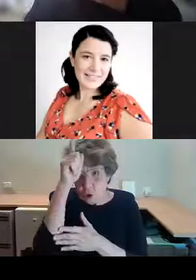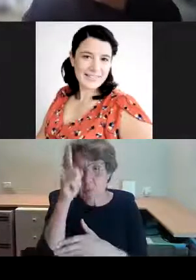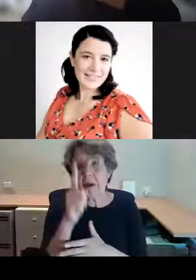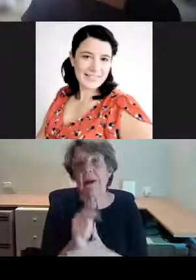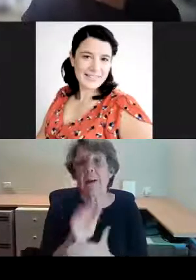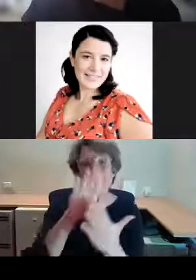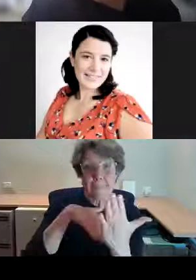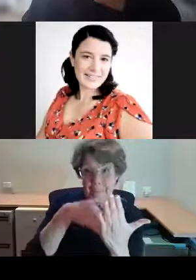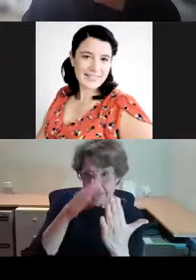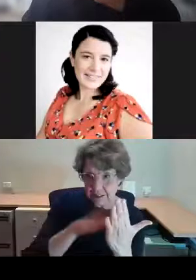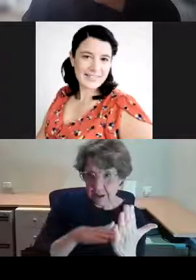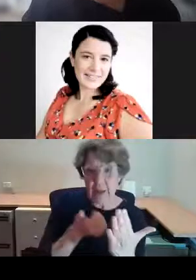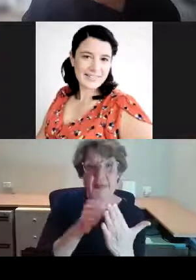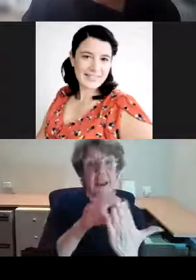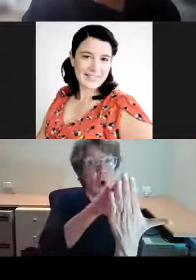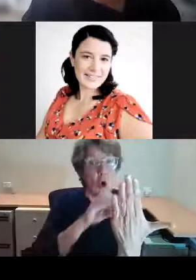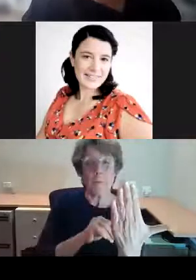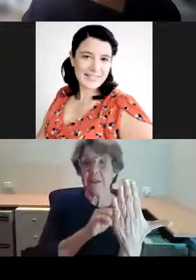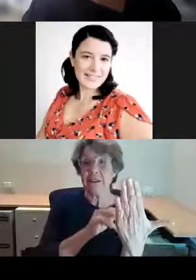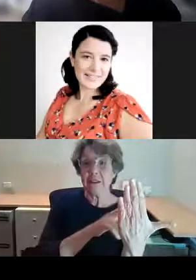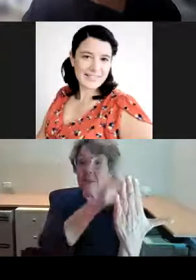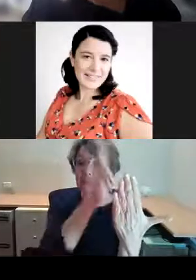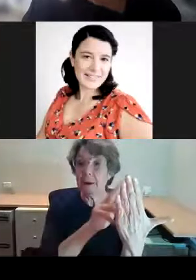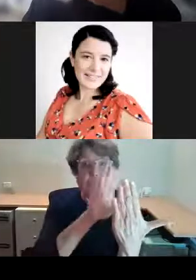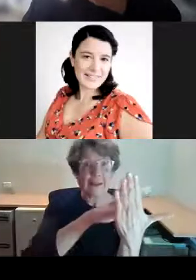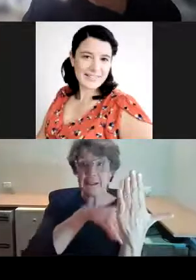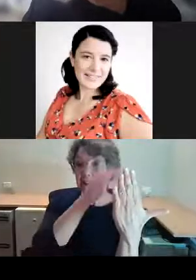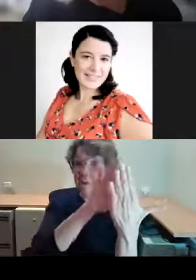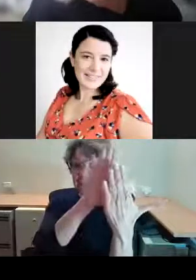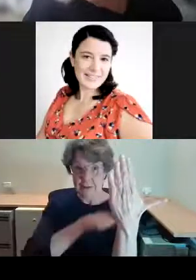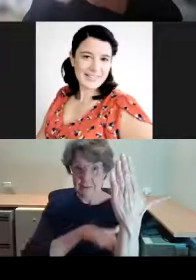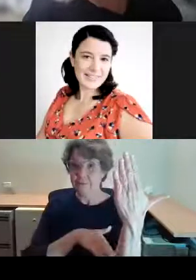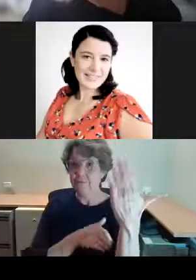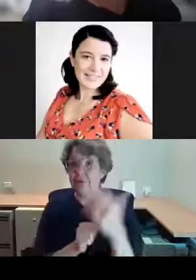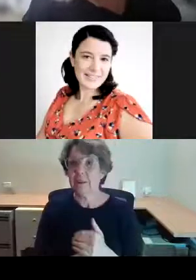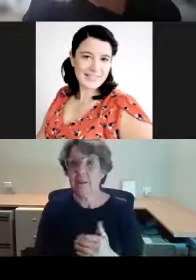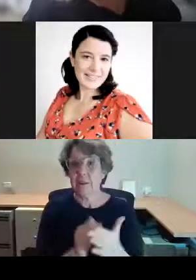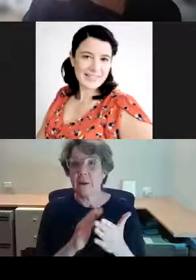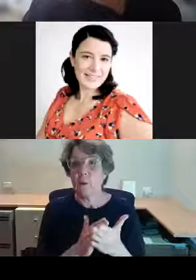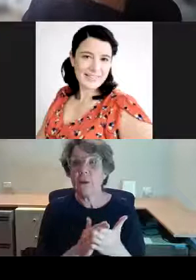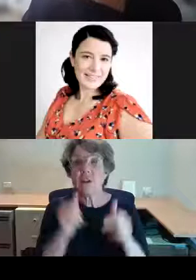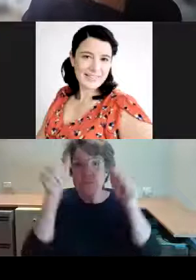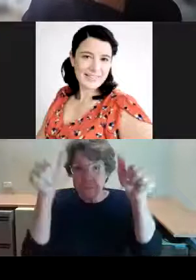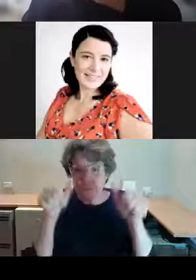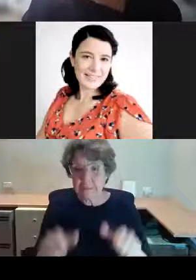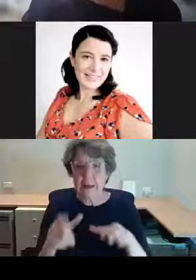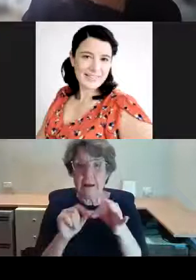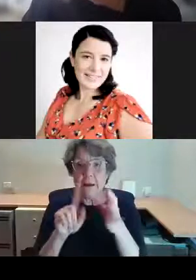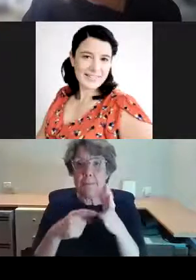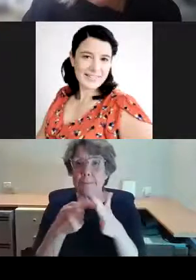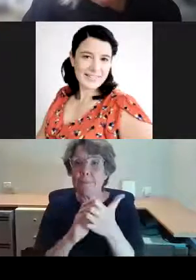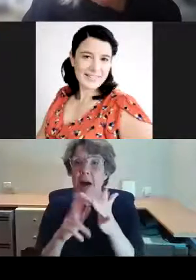copied the painting, which now, which hangs in Buckingham Palace. And